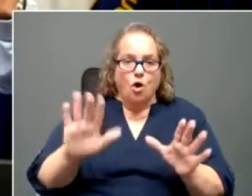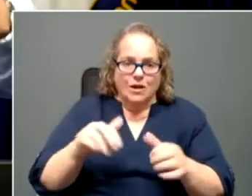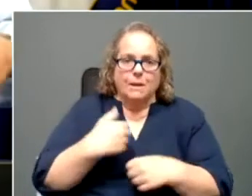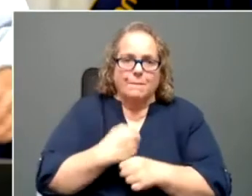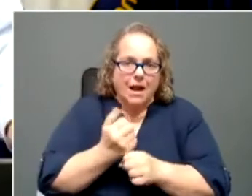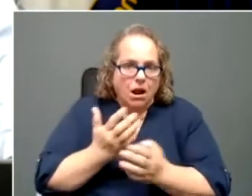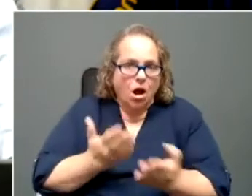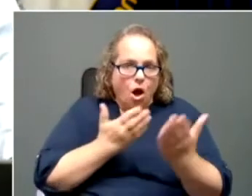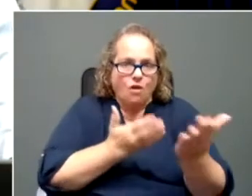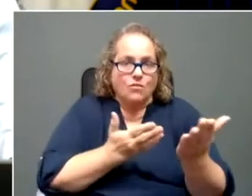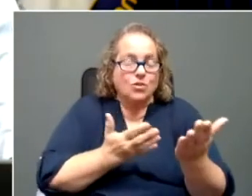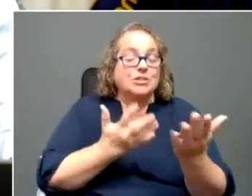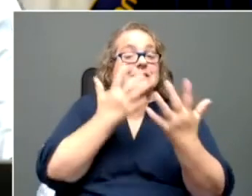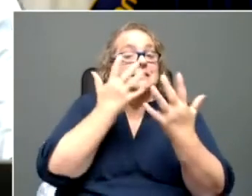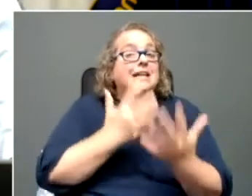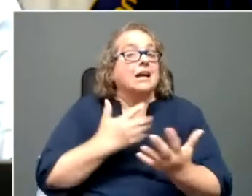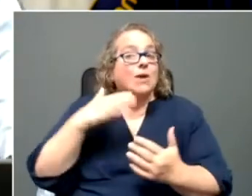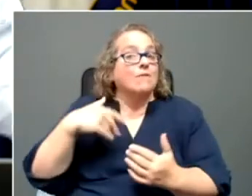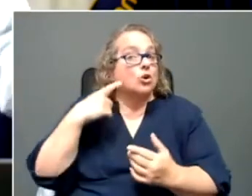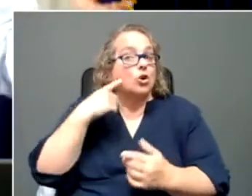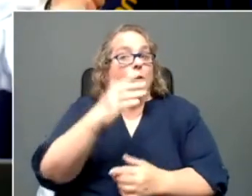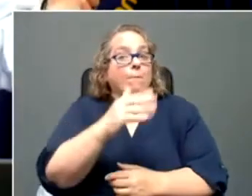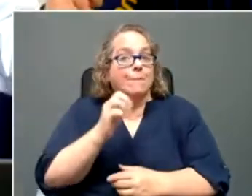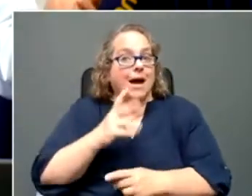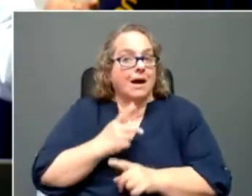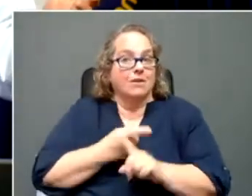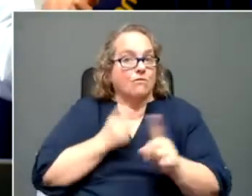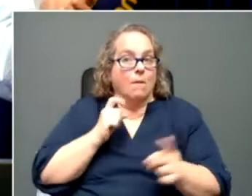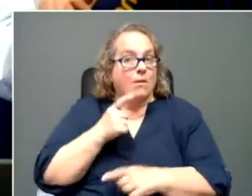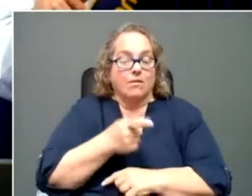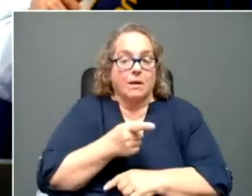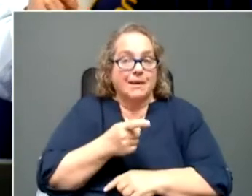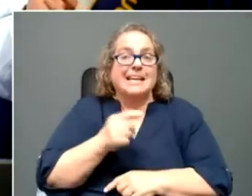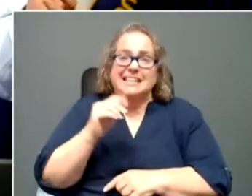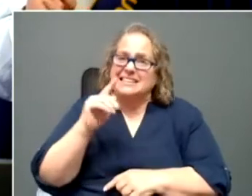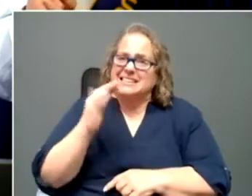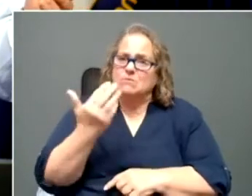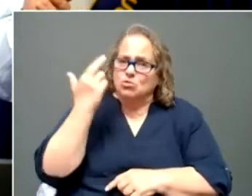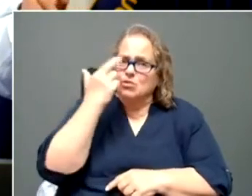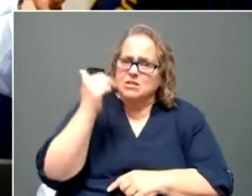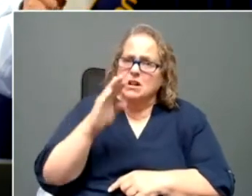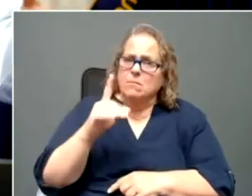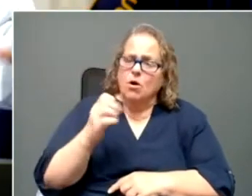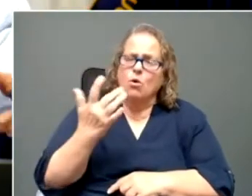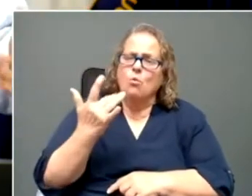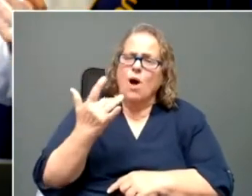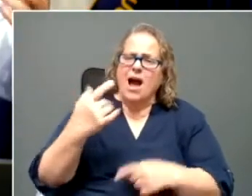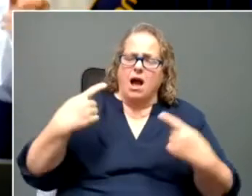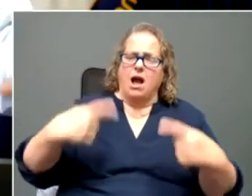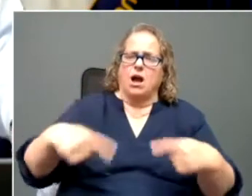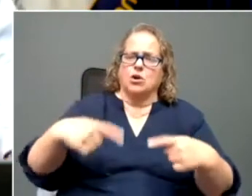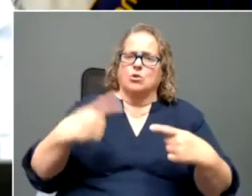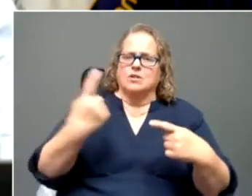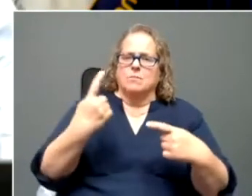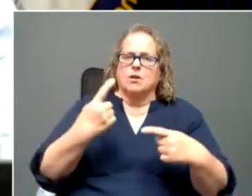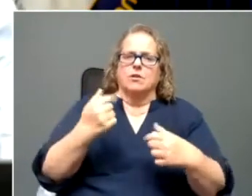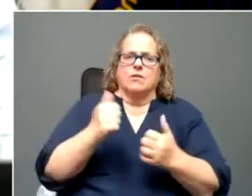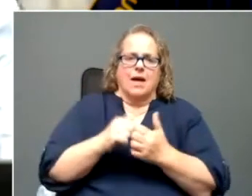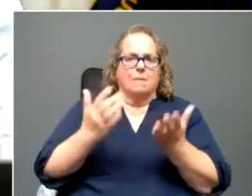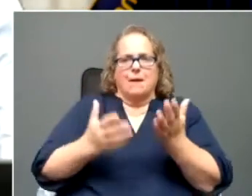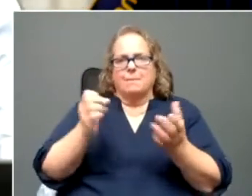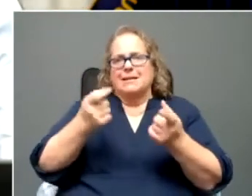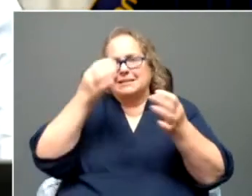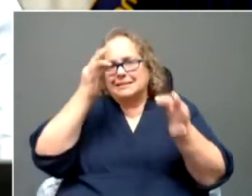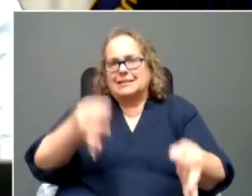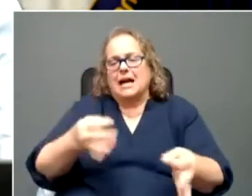sadly, we haven't heard back, but it seems really reasonable to me. Um, why fight over something that may be decided, you know, a month and a half